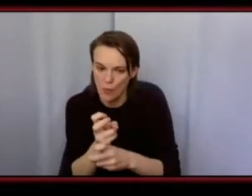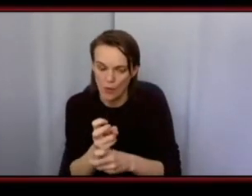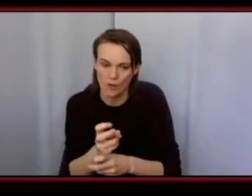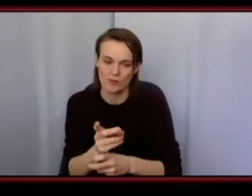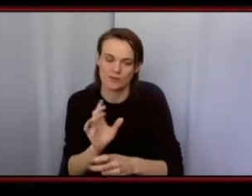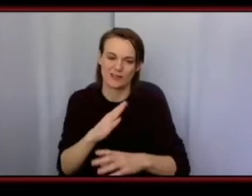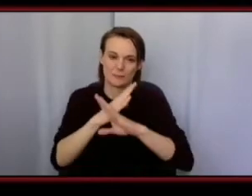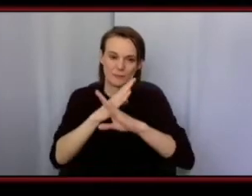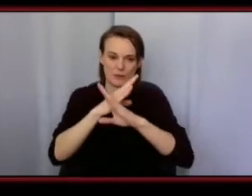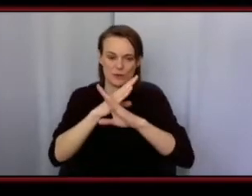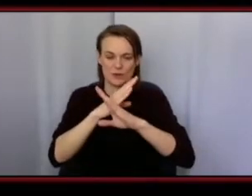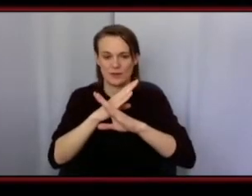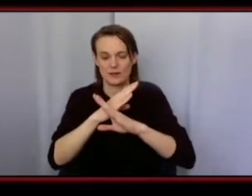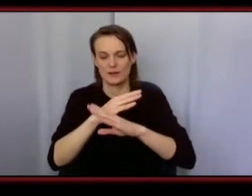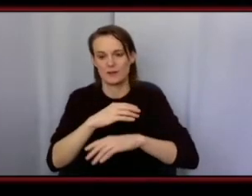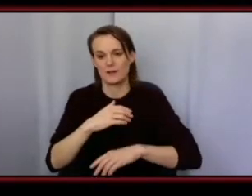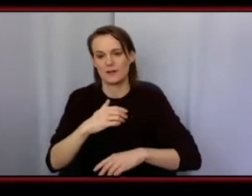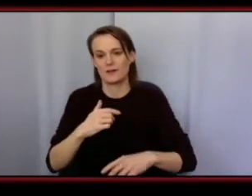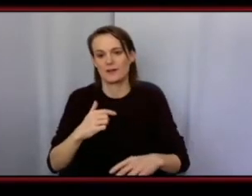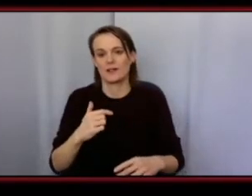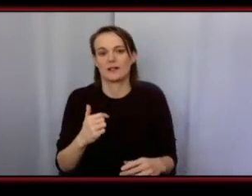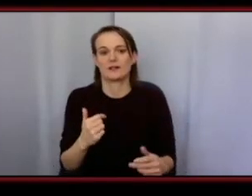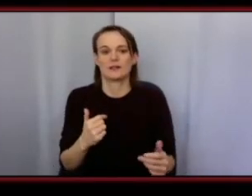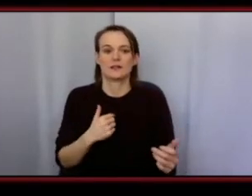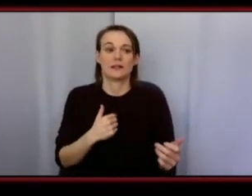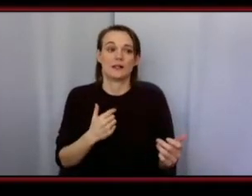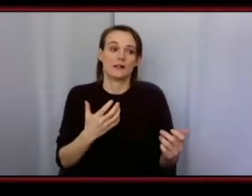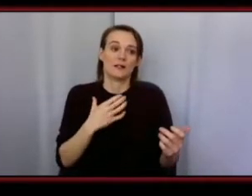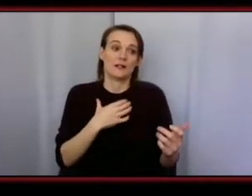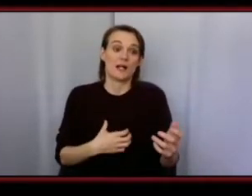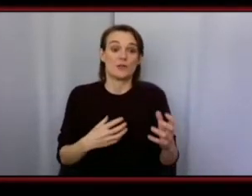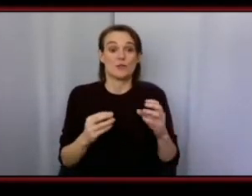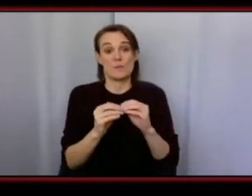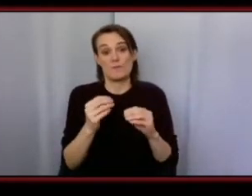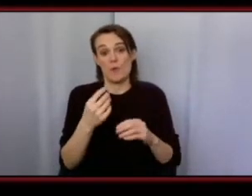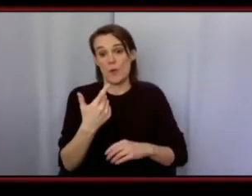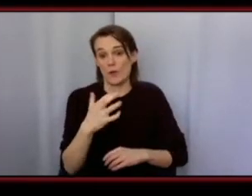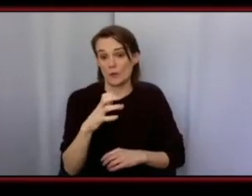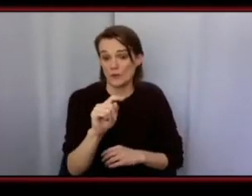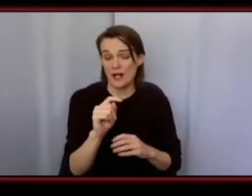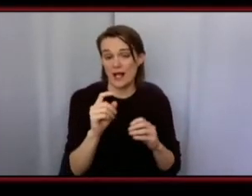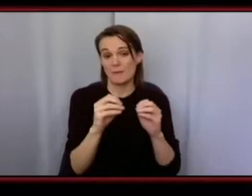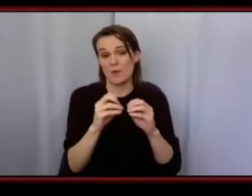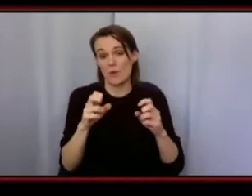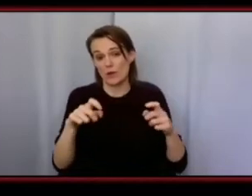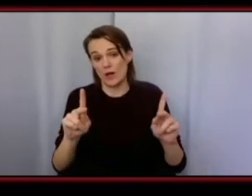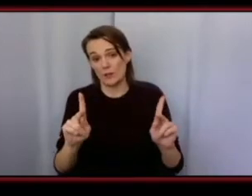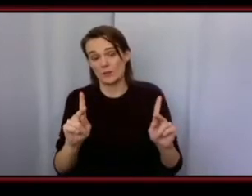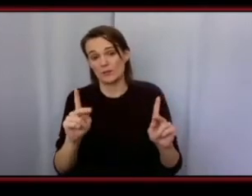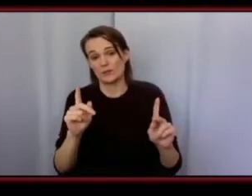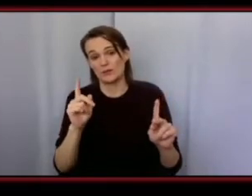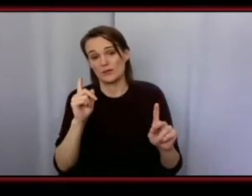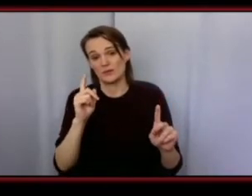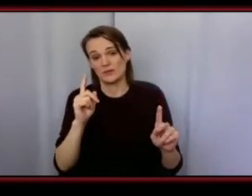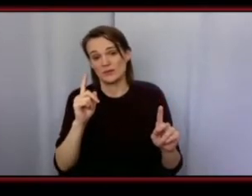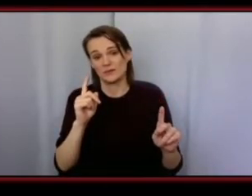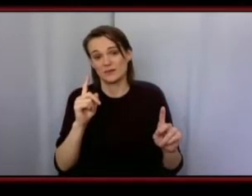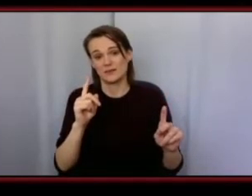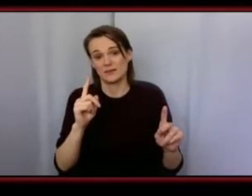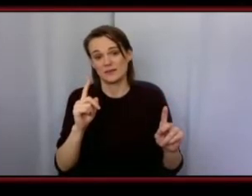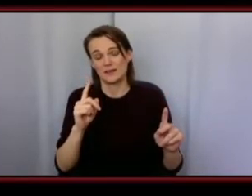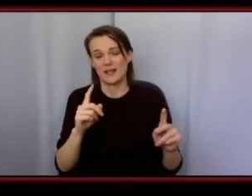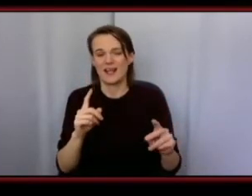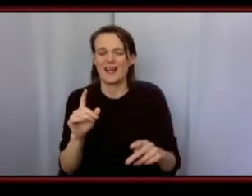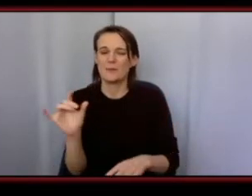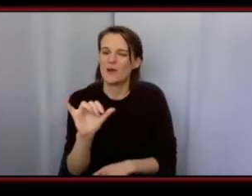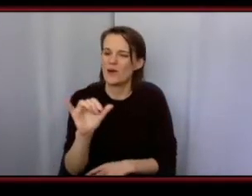the barrier uh i wish there was more like maybe grant opportunities available for uh some people and and less hoops